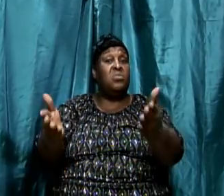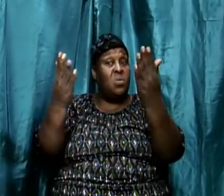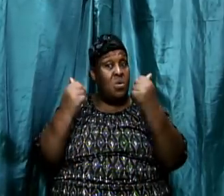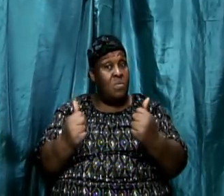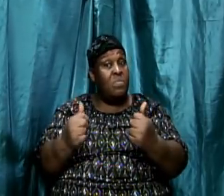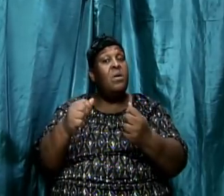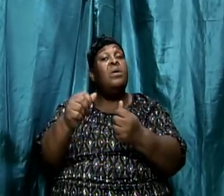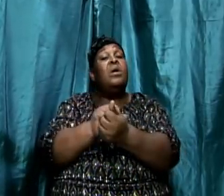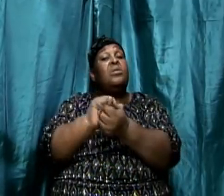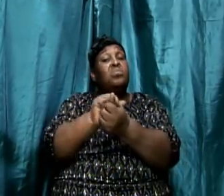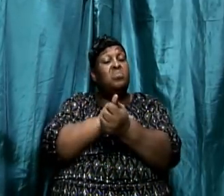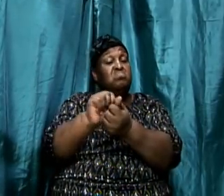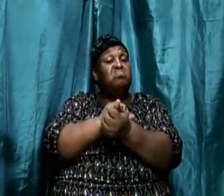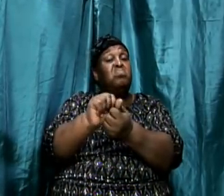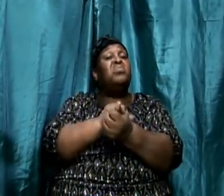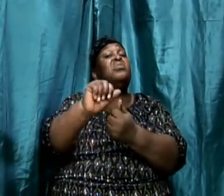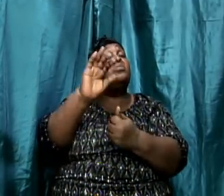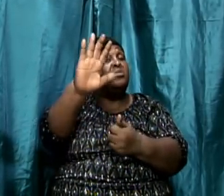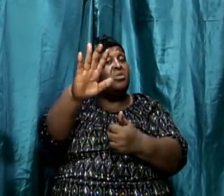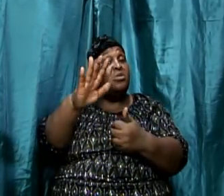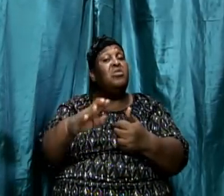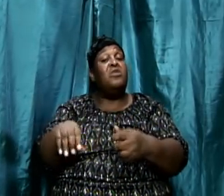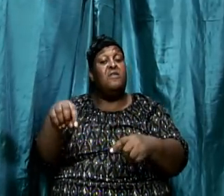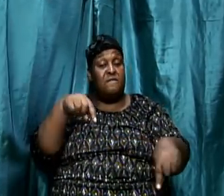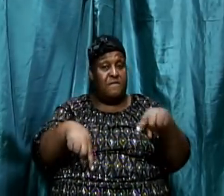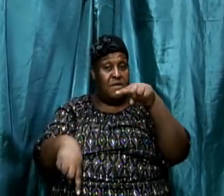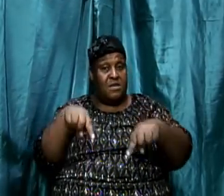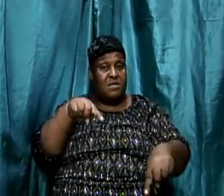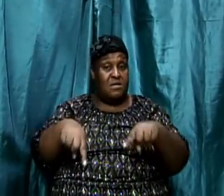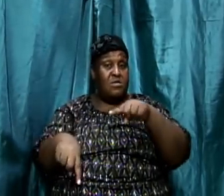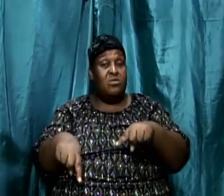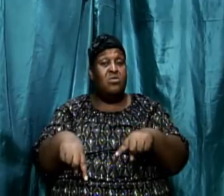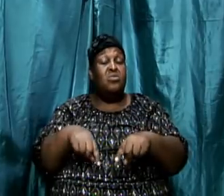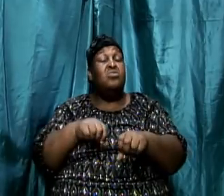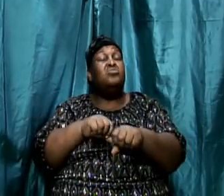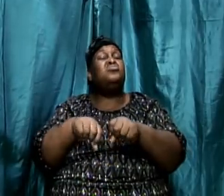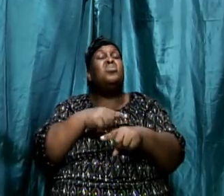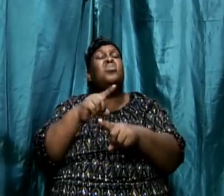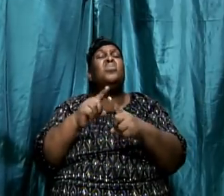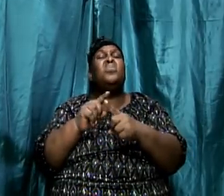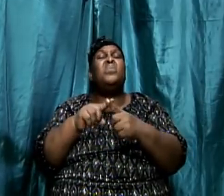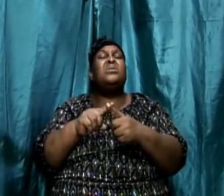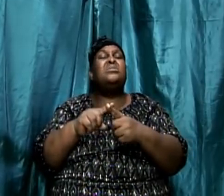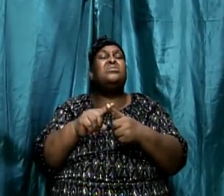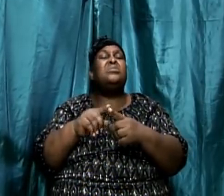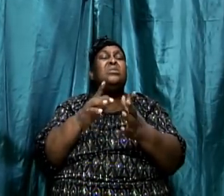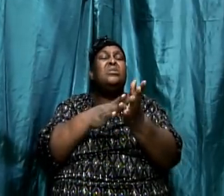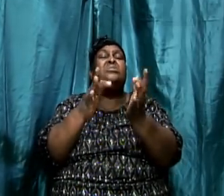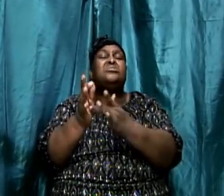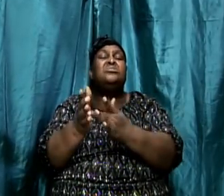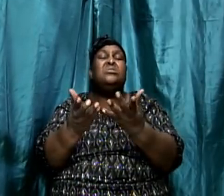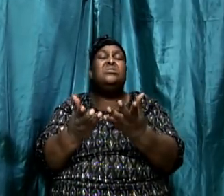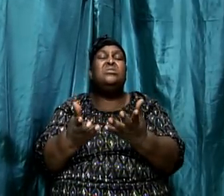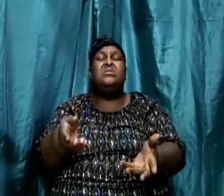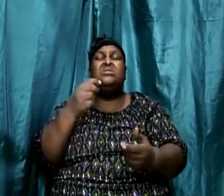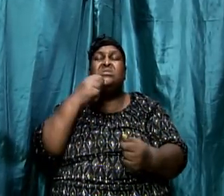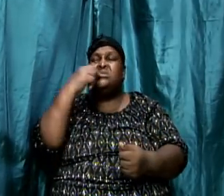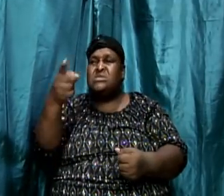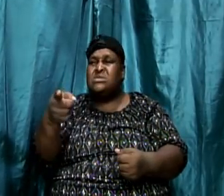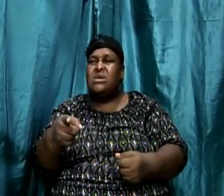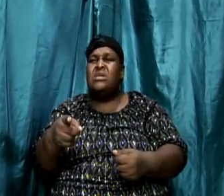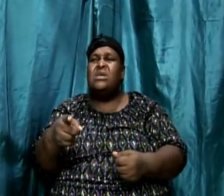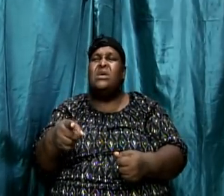would have washed your feet. So when Jesus said he was about to wash the disciples' feet, and the Bible said he girded himself